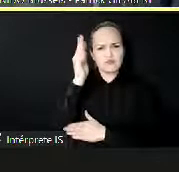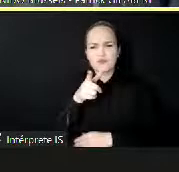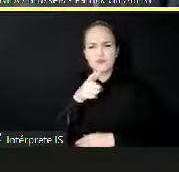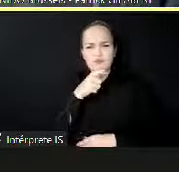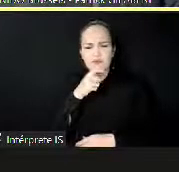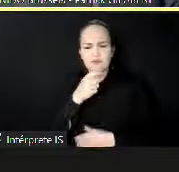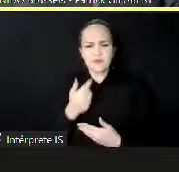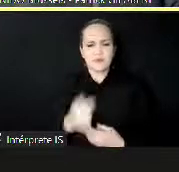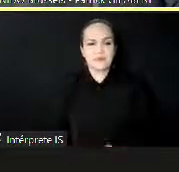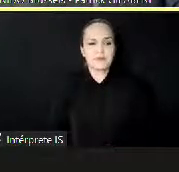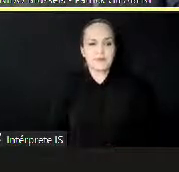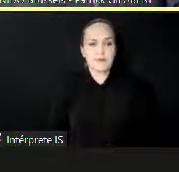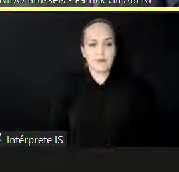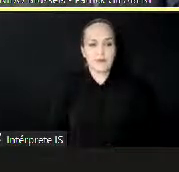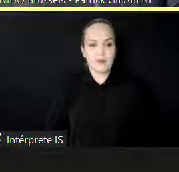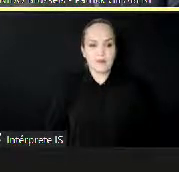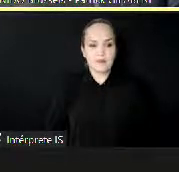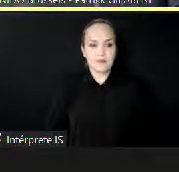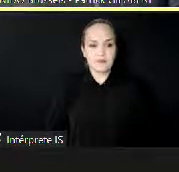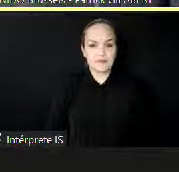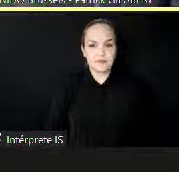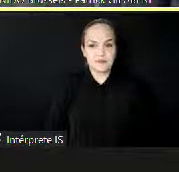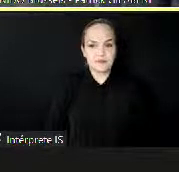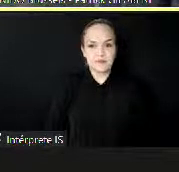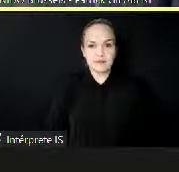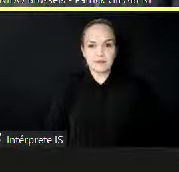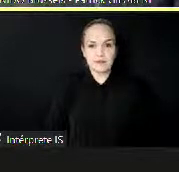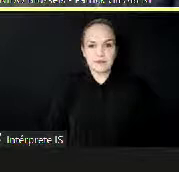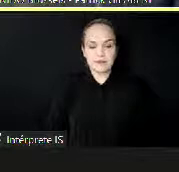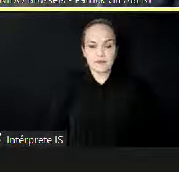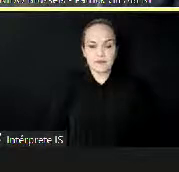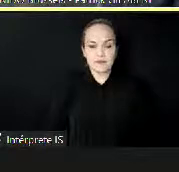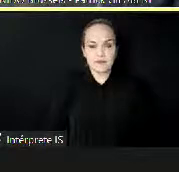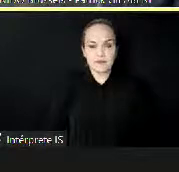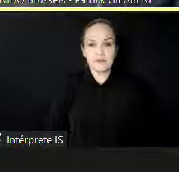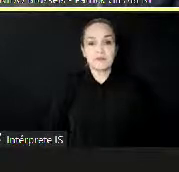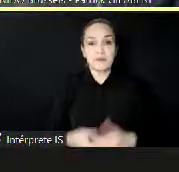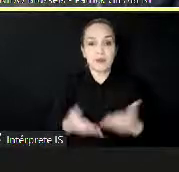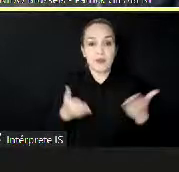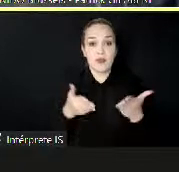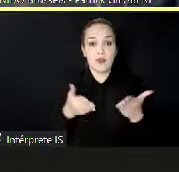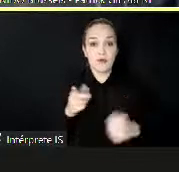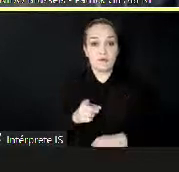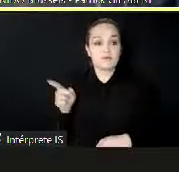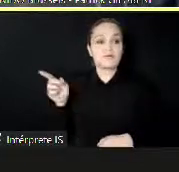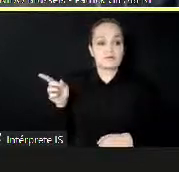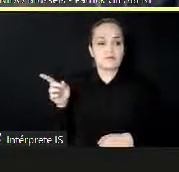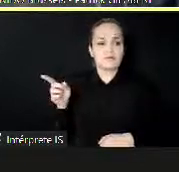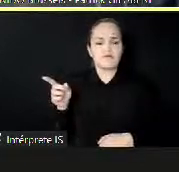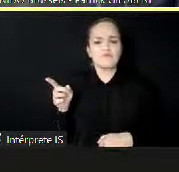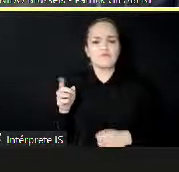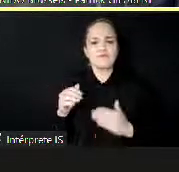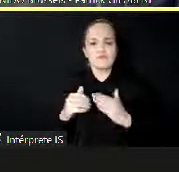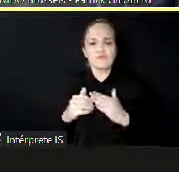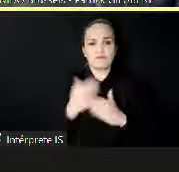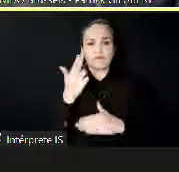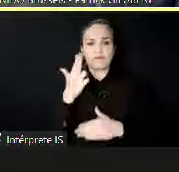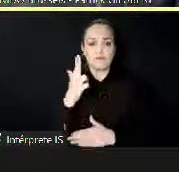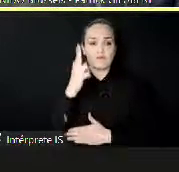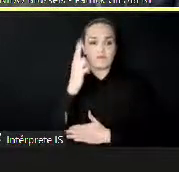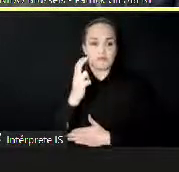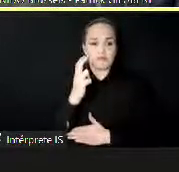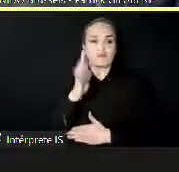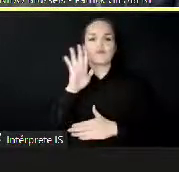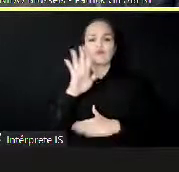the high level representative and high level session will be run by Mrs. Mio